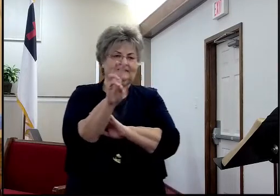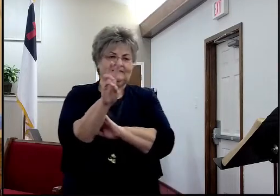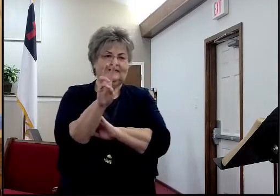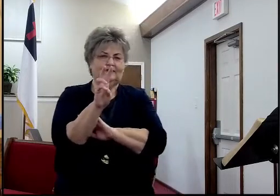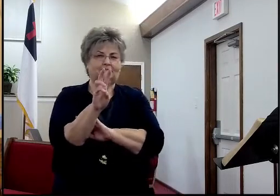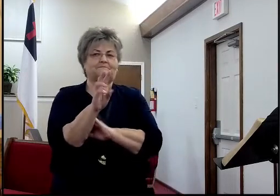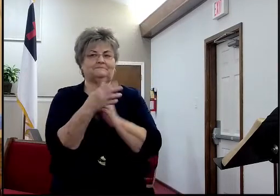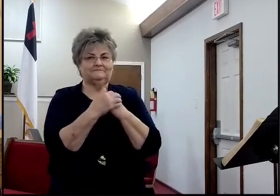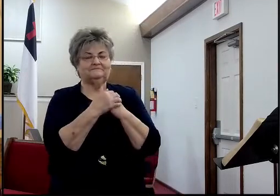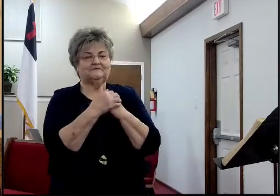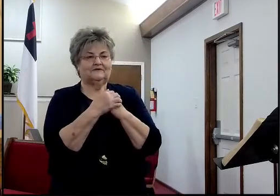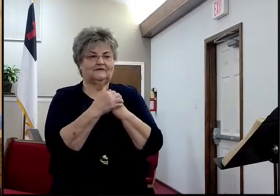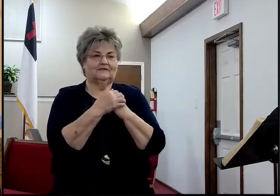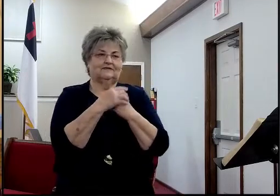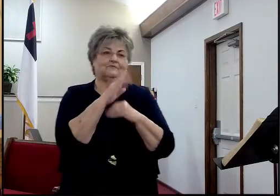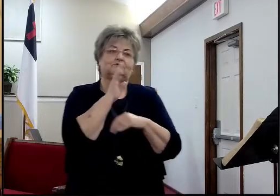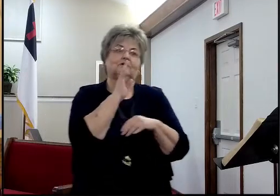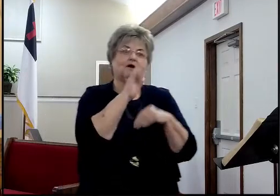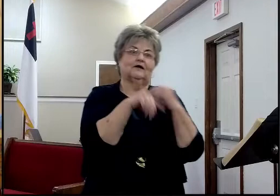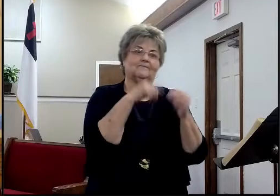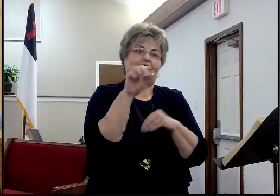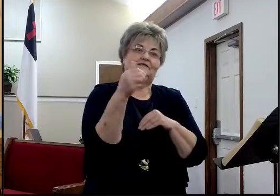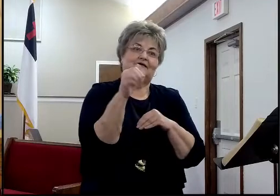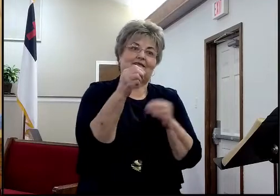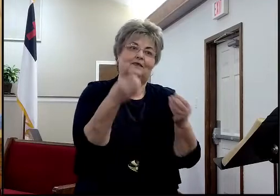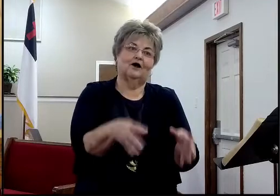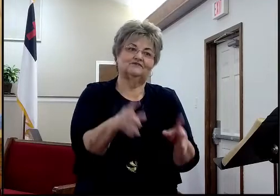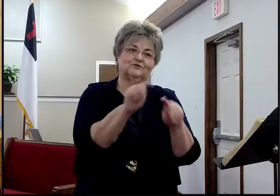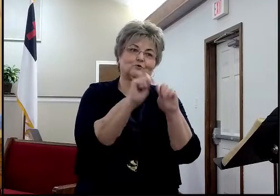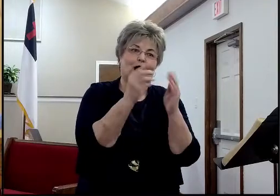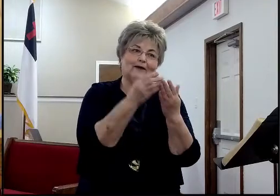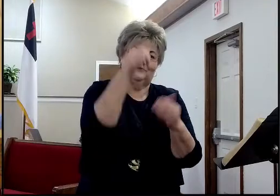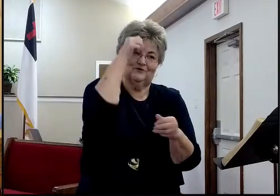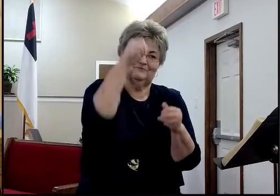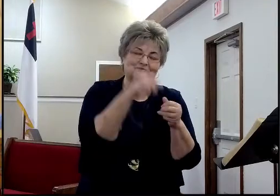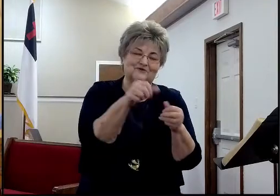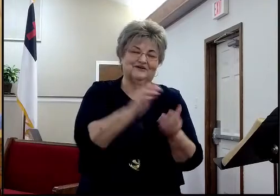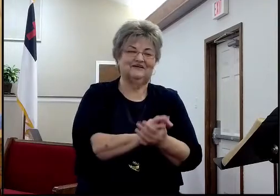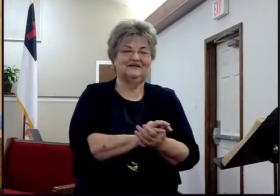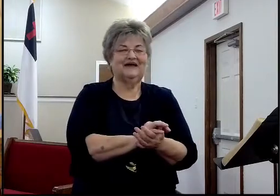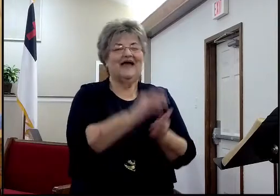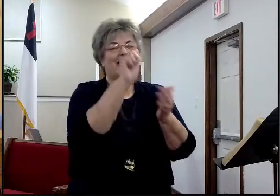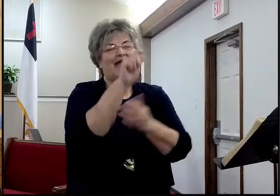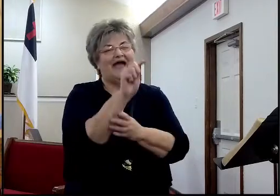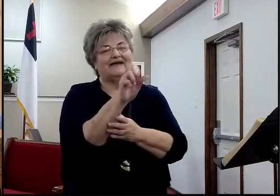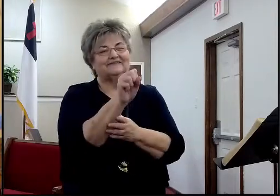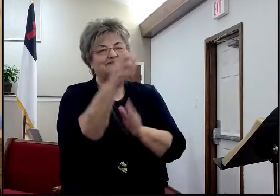tribes, in my opinion, in Acts chapter number 26,